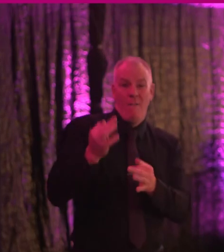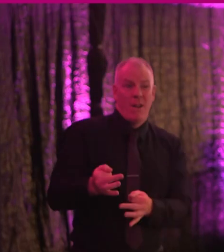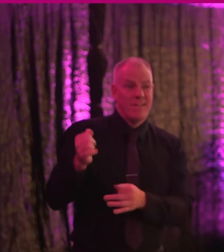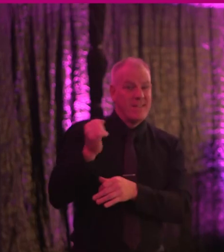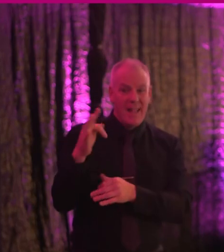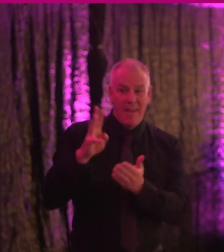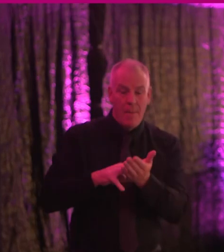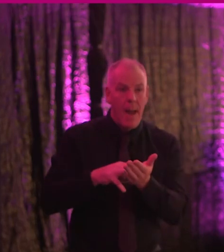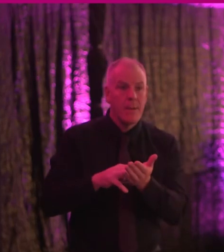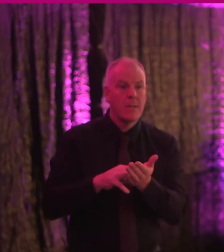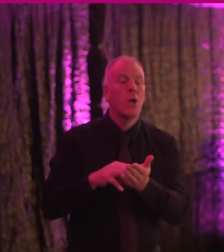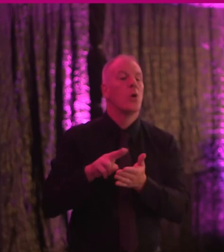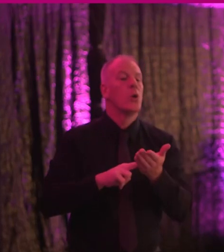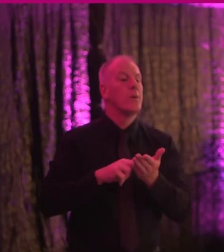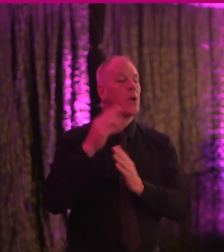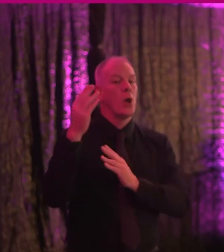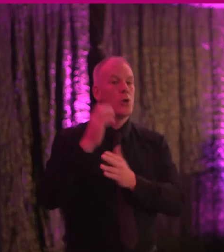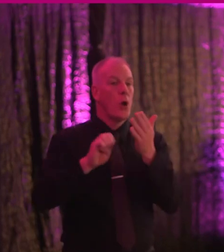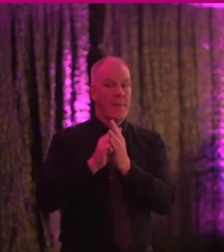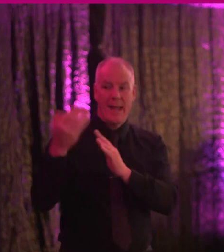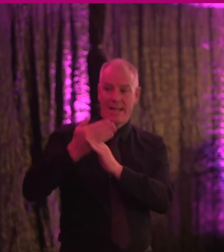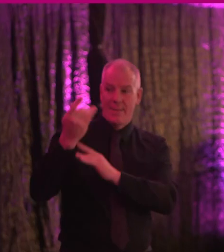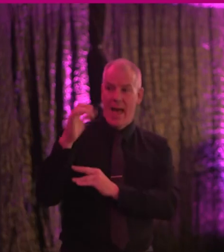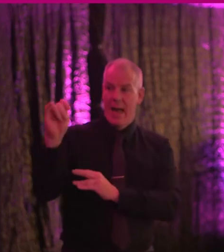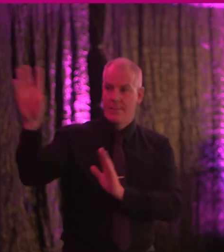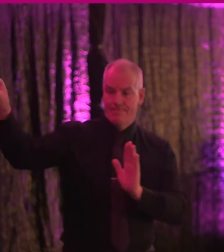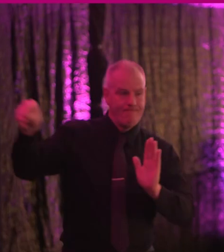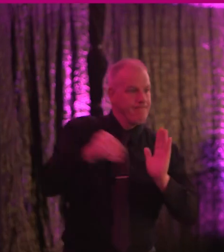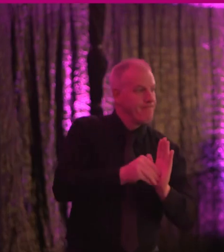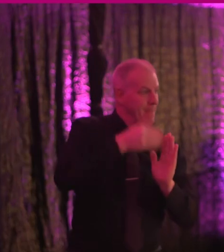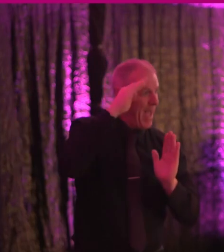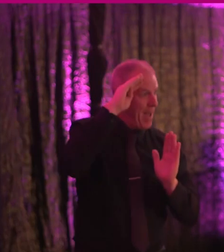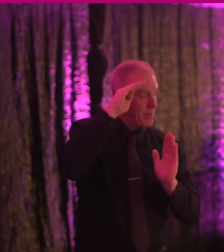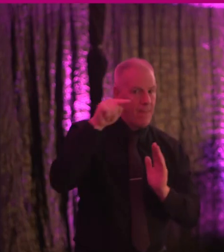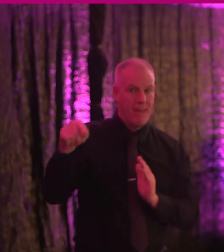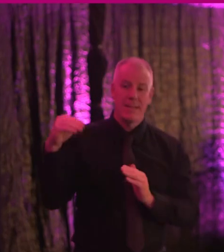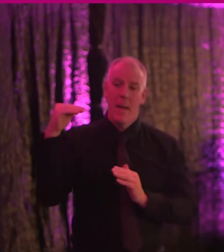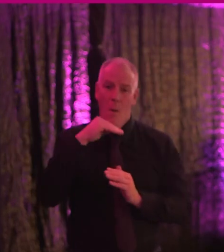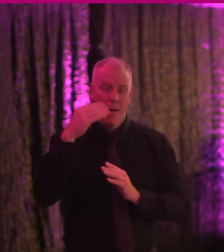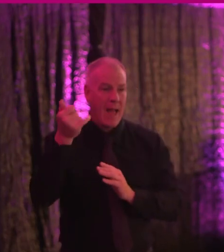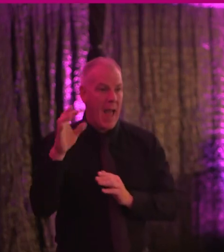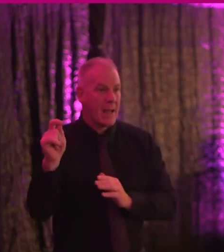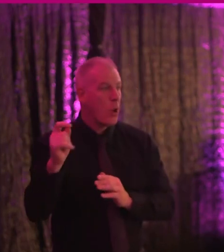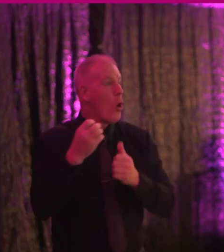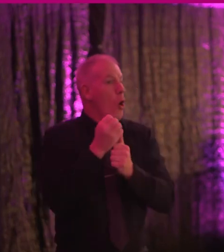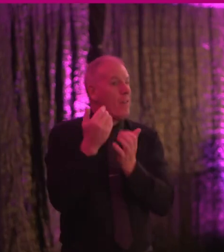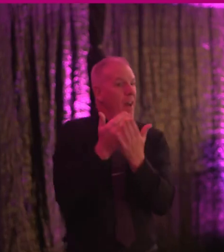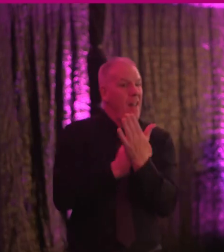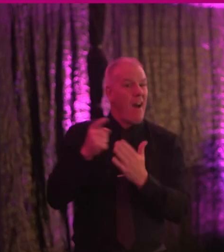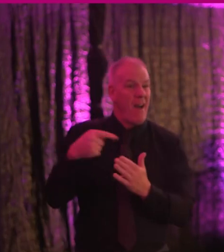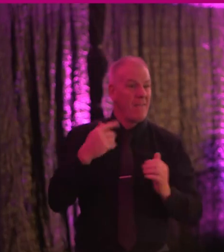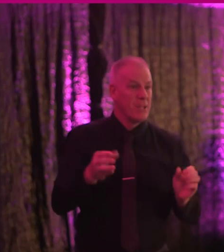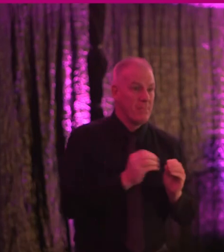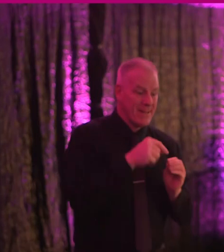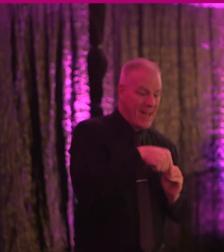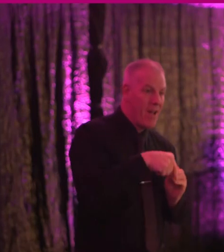the European Accessibility Act. This is an important act as unlike the other legislative instruments I mentioned